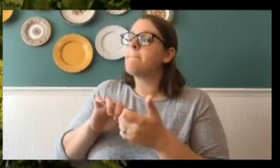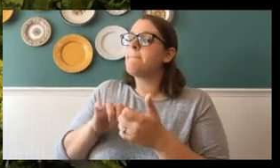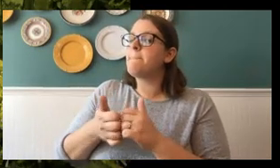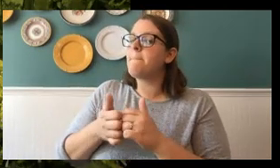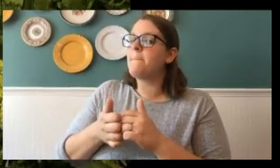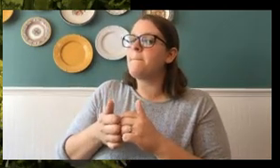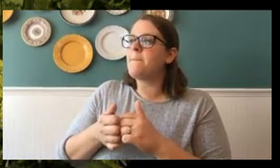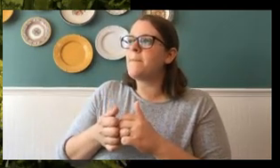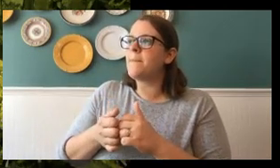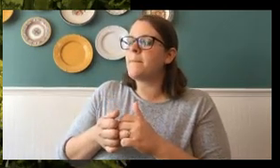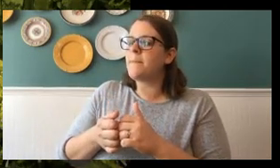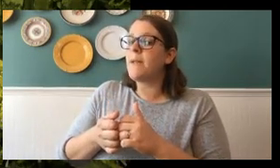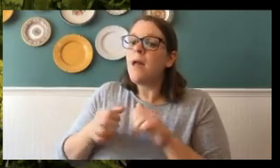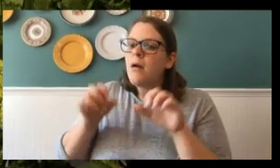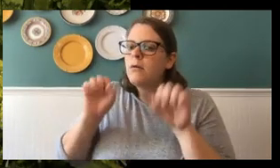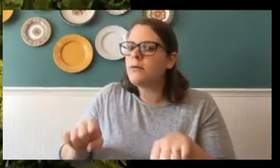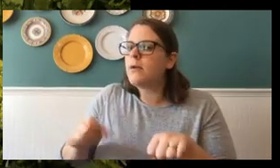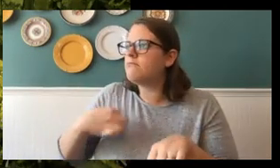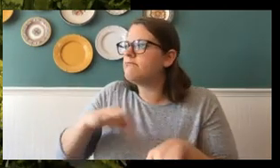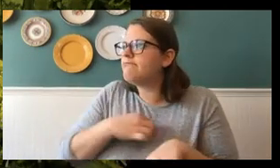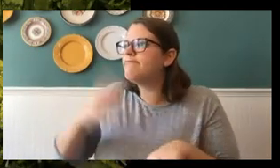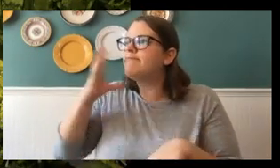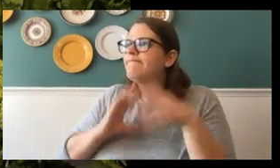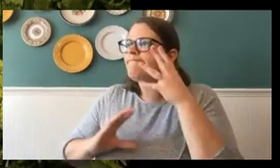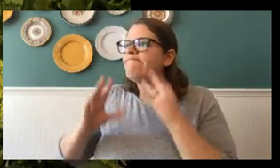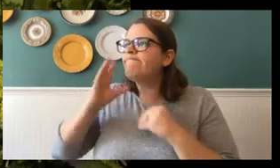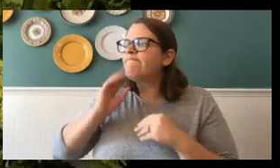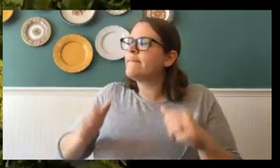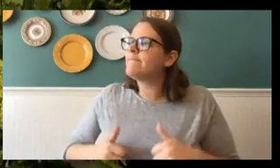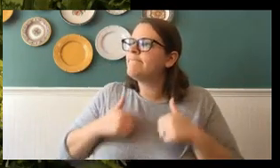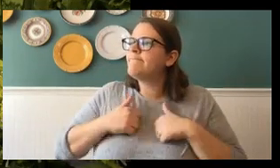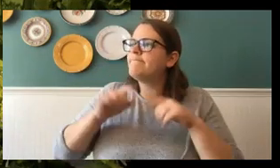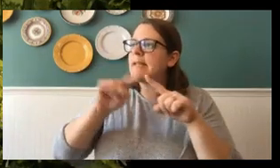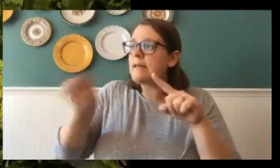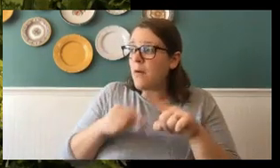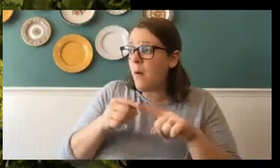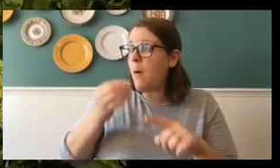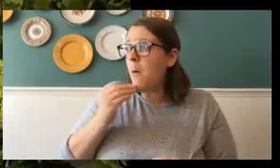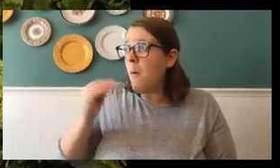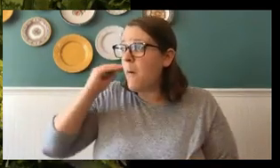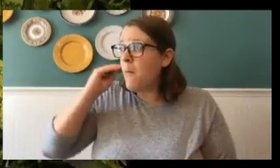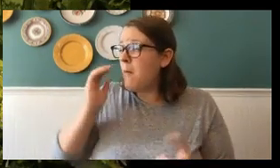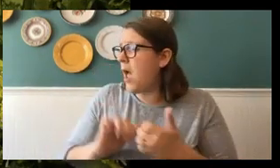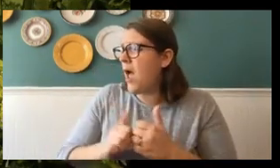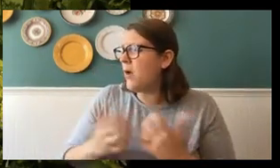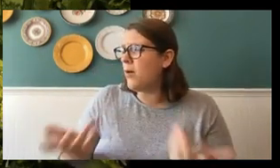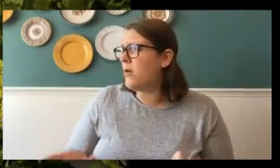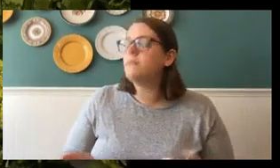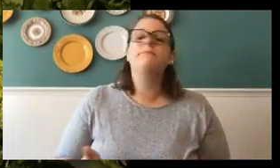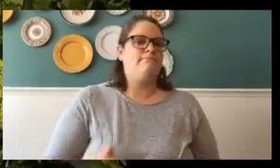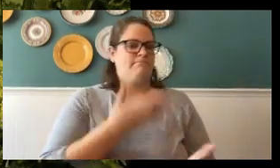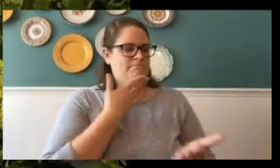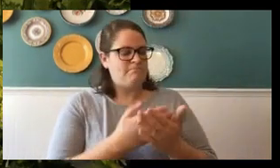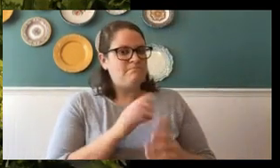this life cycle at home? Oh, that's a great question. How can you experience a life cycle at home? Well,